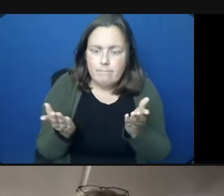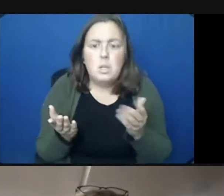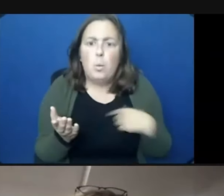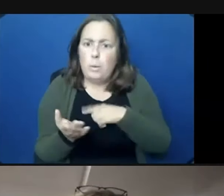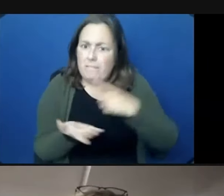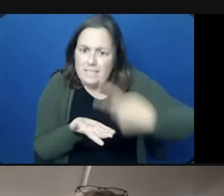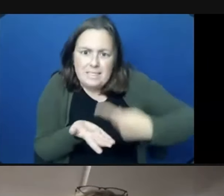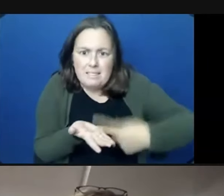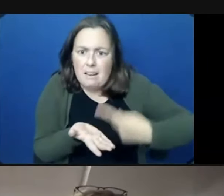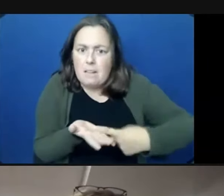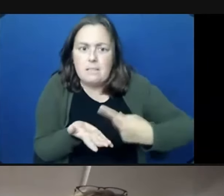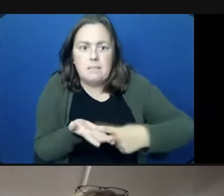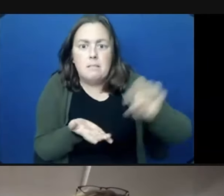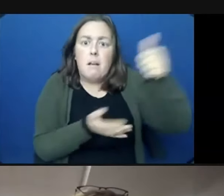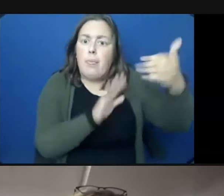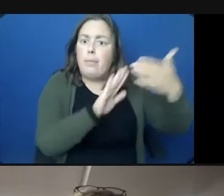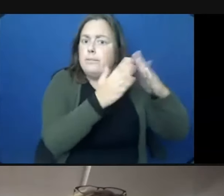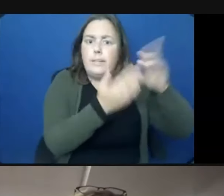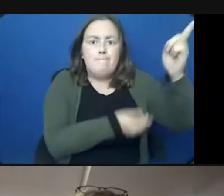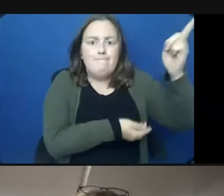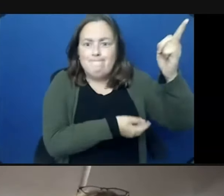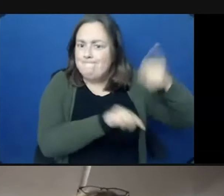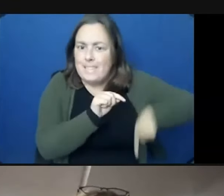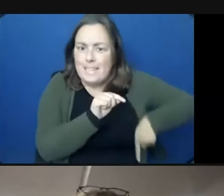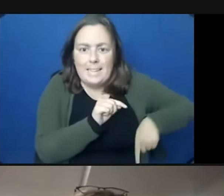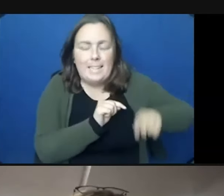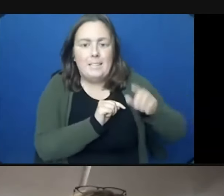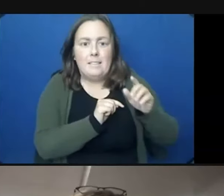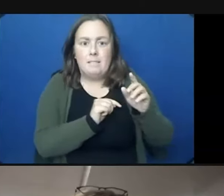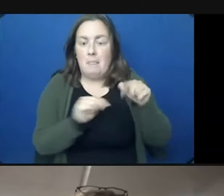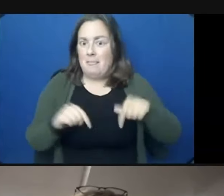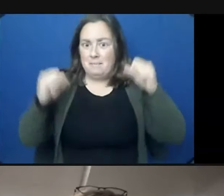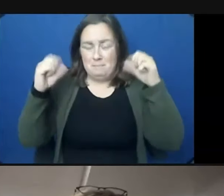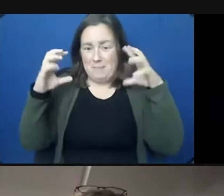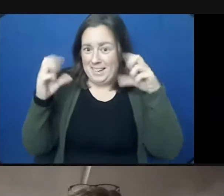something about what we are able to do here that has been amazing.